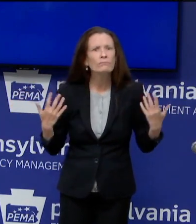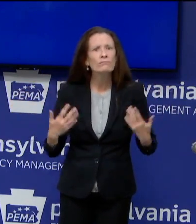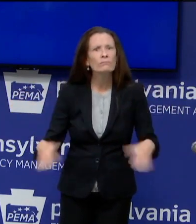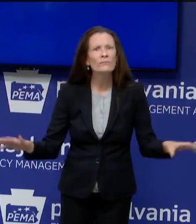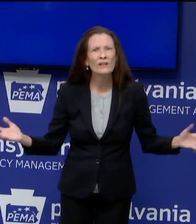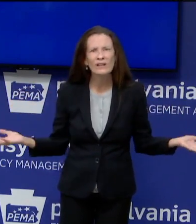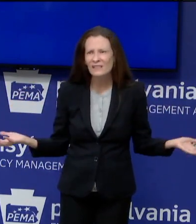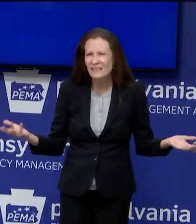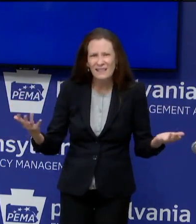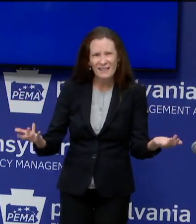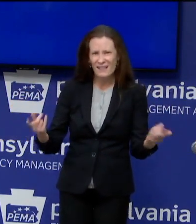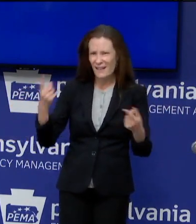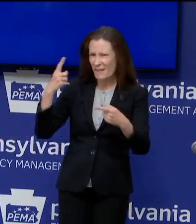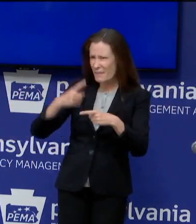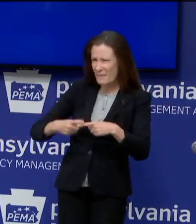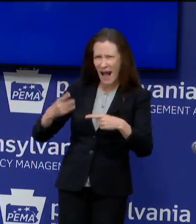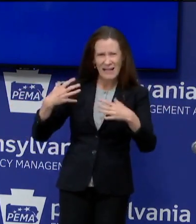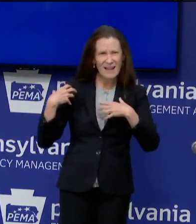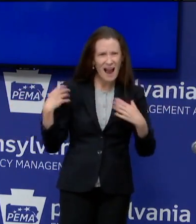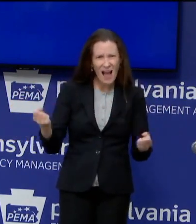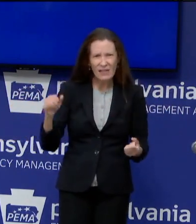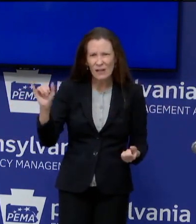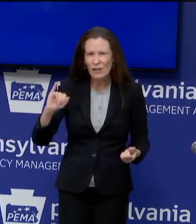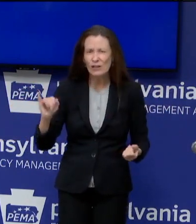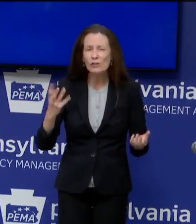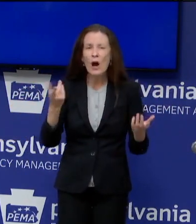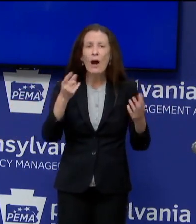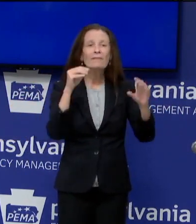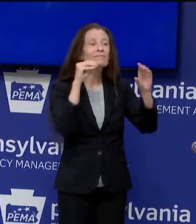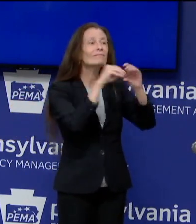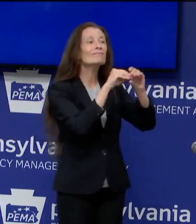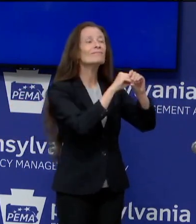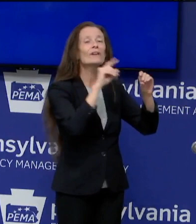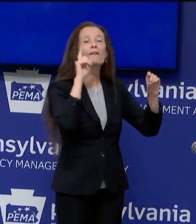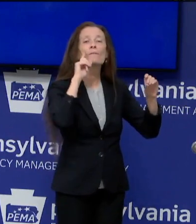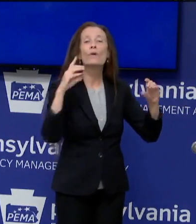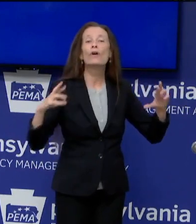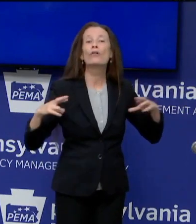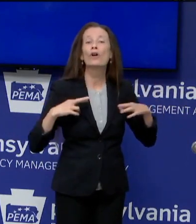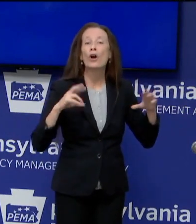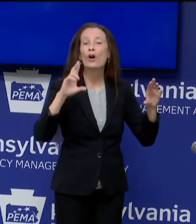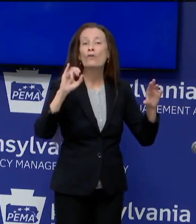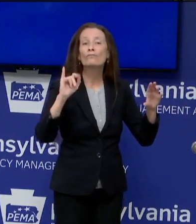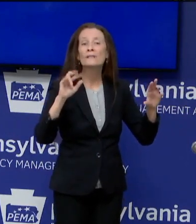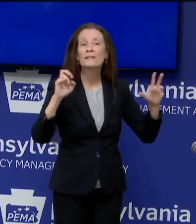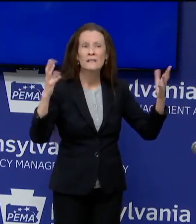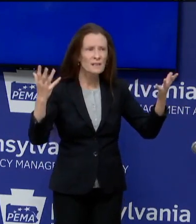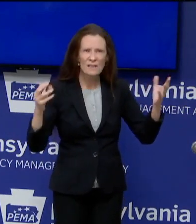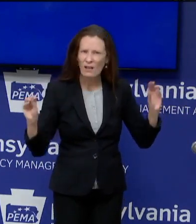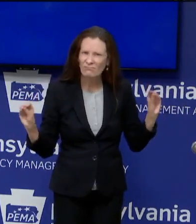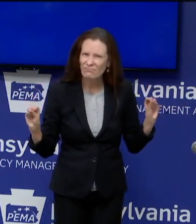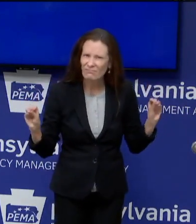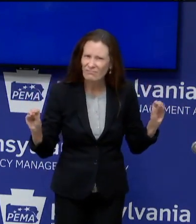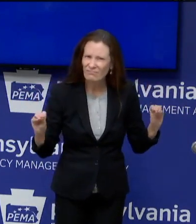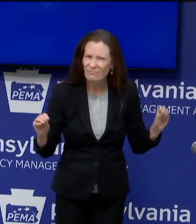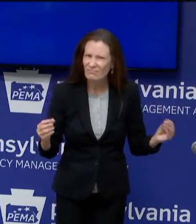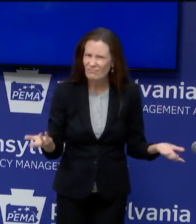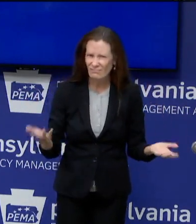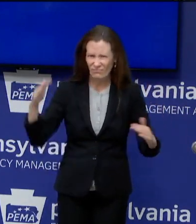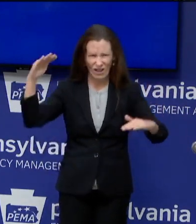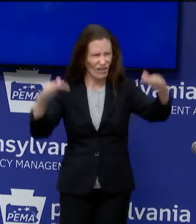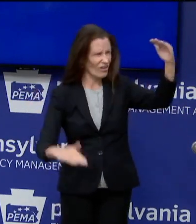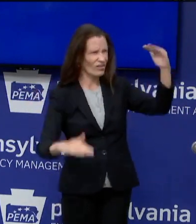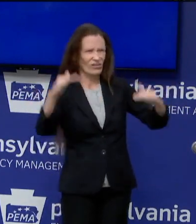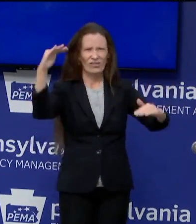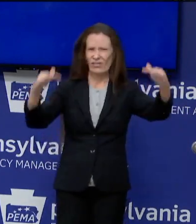You're also going to have to start paying for your retirement because pensions are not as nearly as prevalent as they once were. And if you have children or